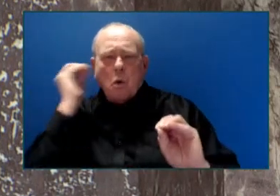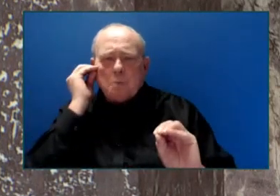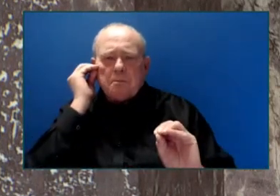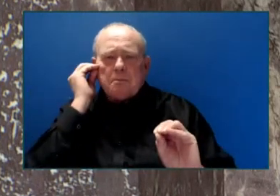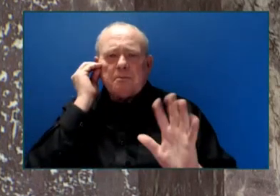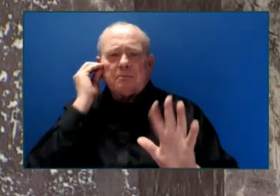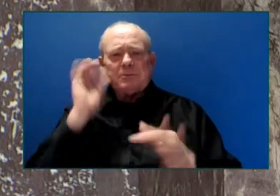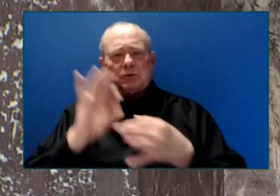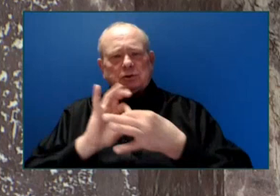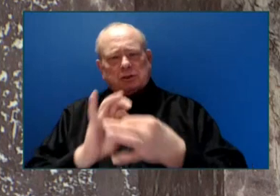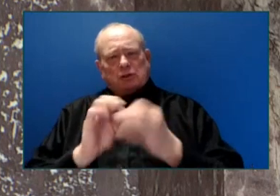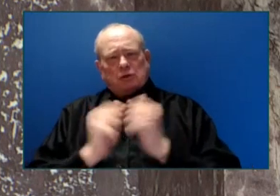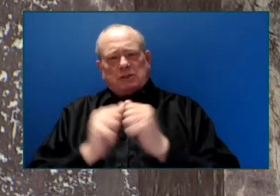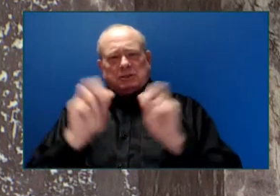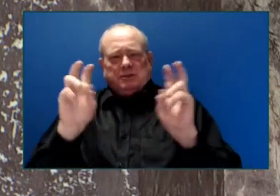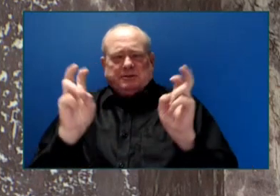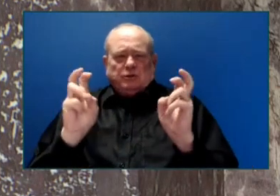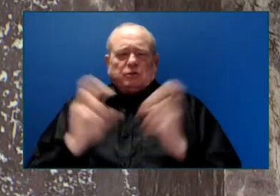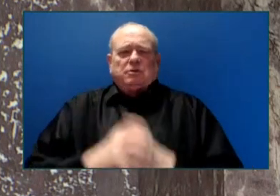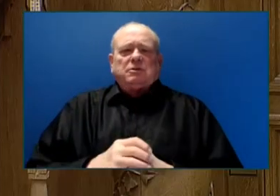find solutions that work in every community.